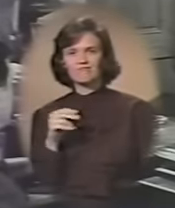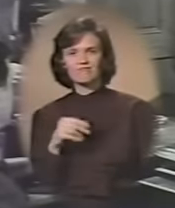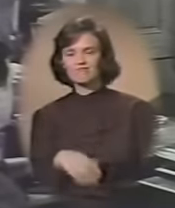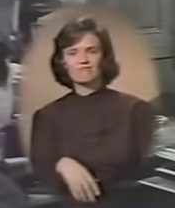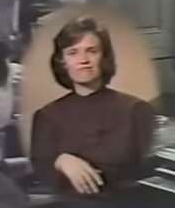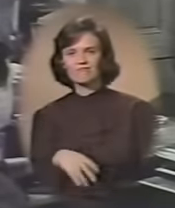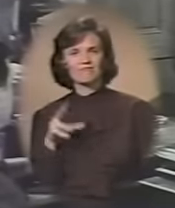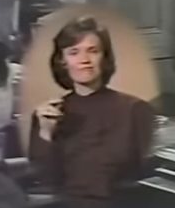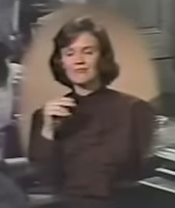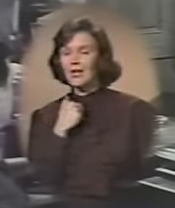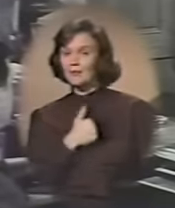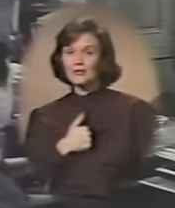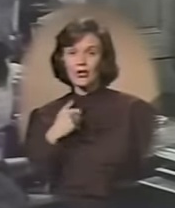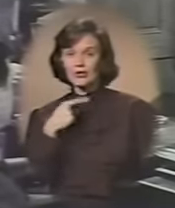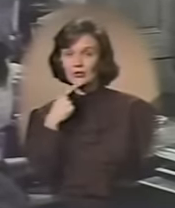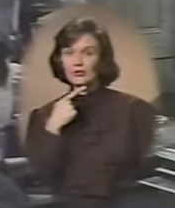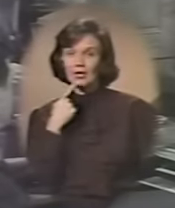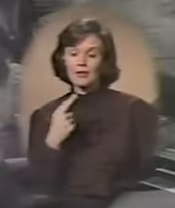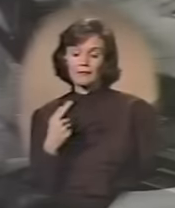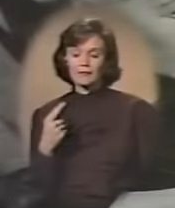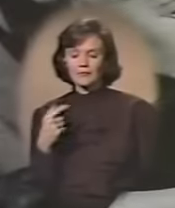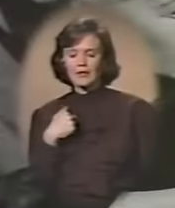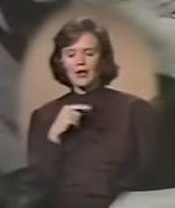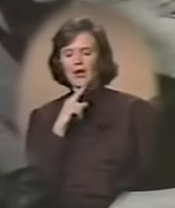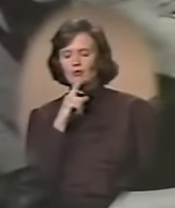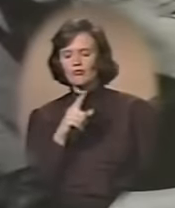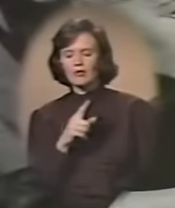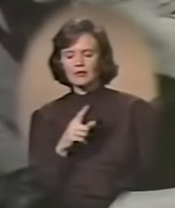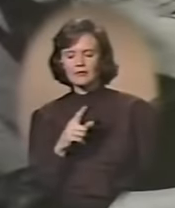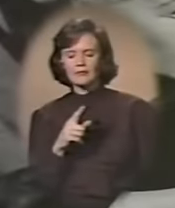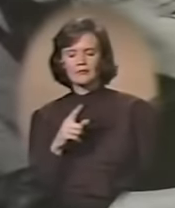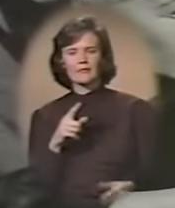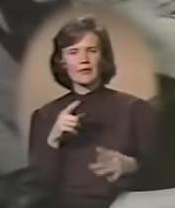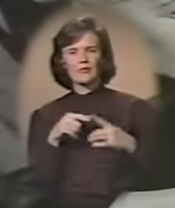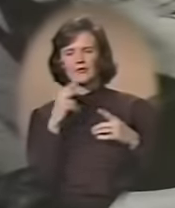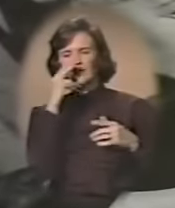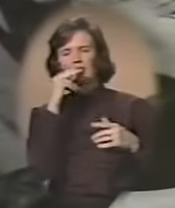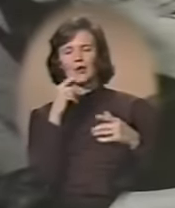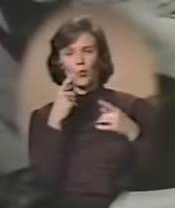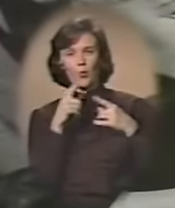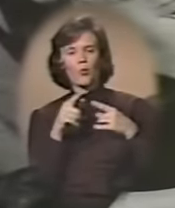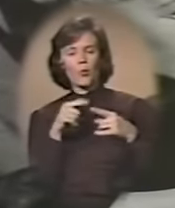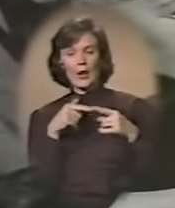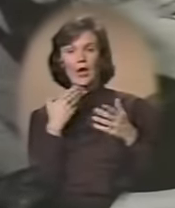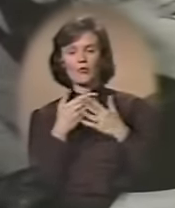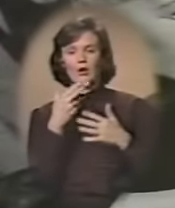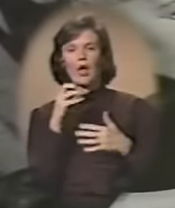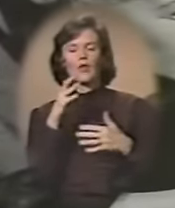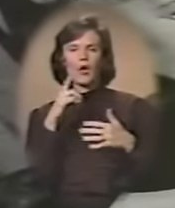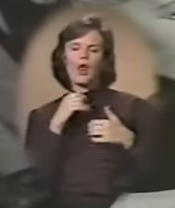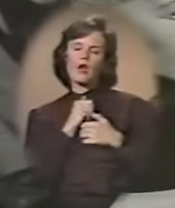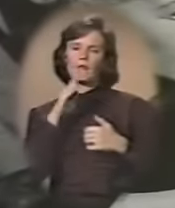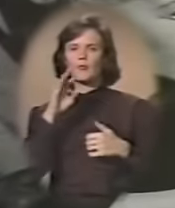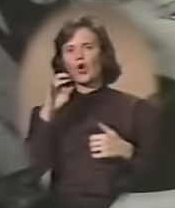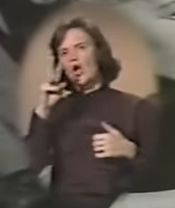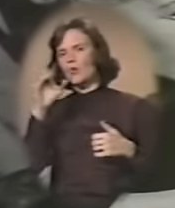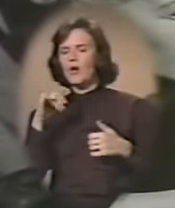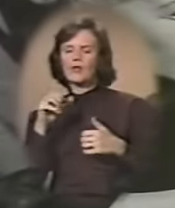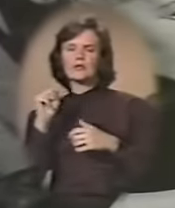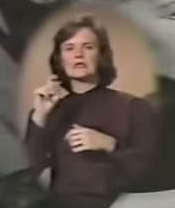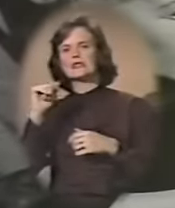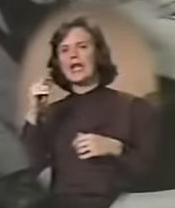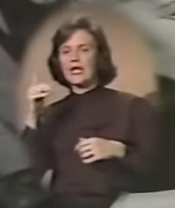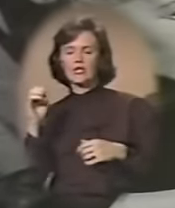No. No, I'm sorry to say. I really was, it's funny, once I got to Hollywood, I loved Broadway. I loved the